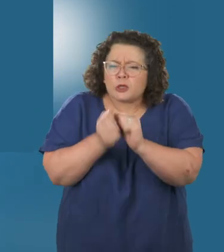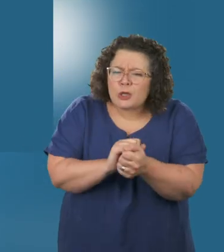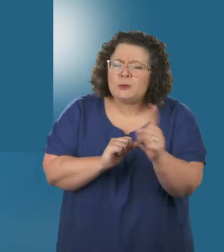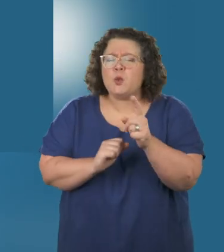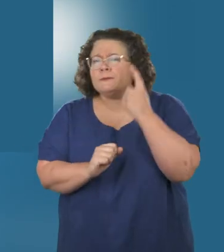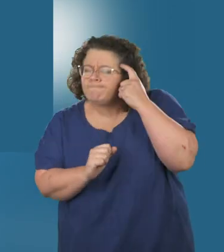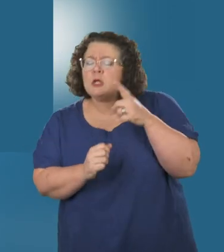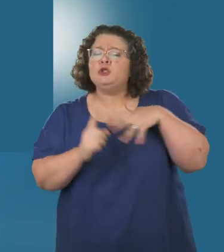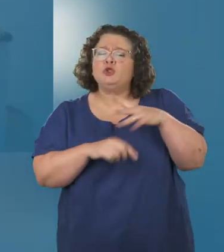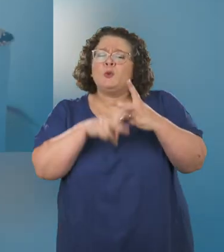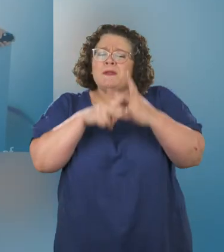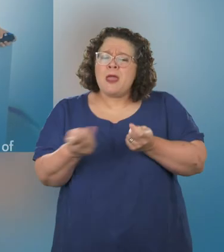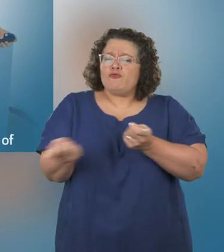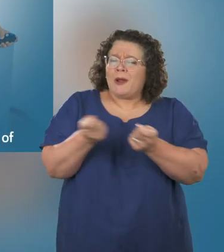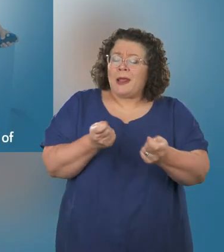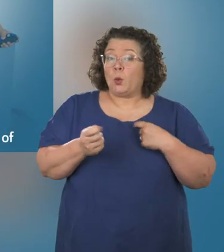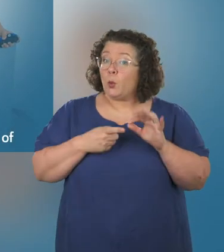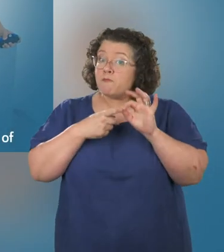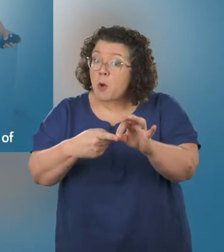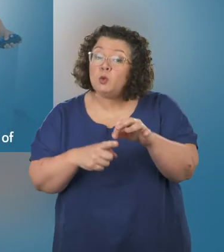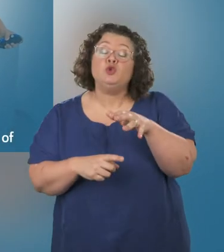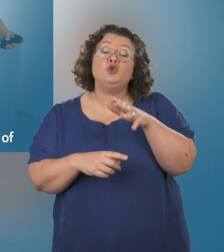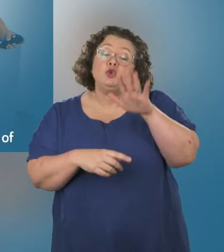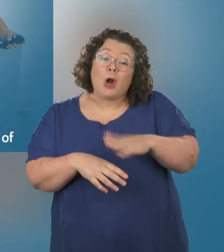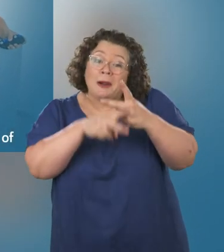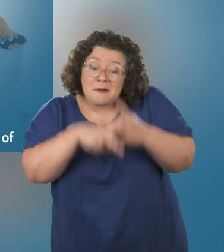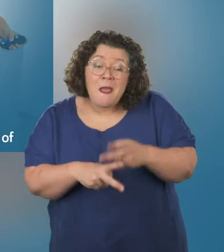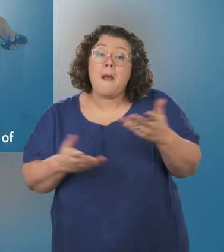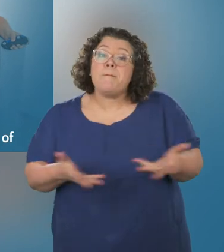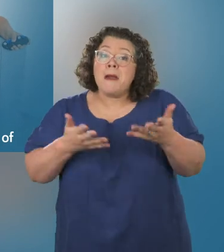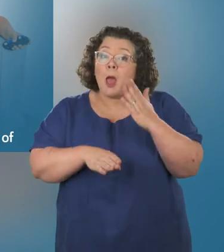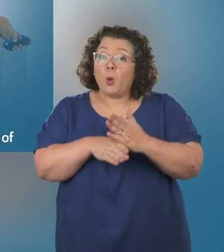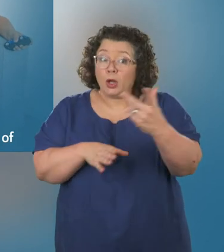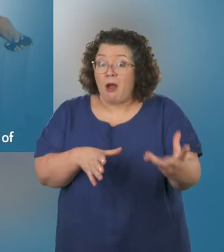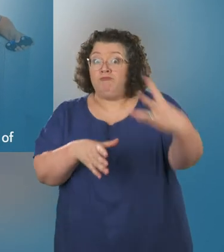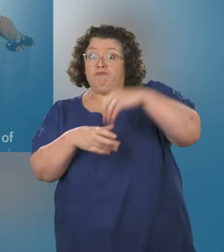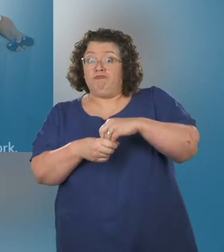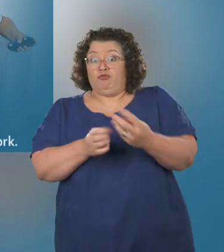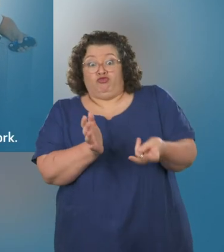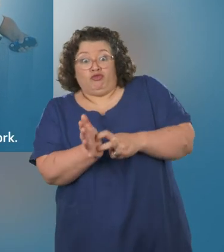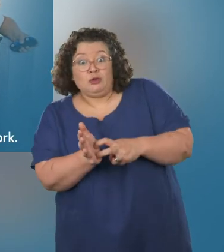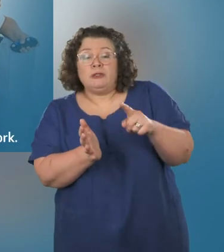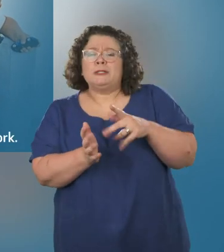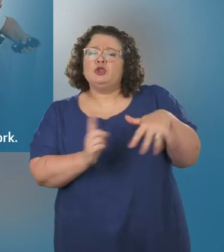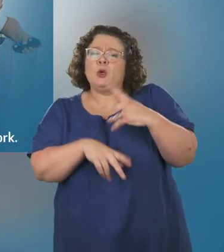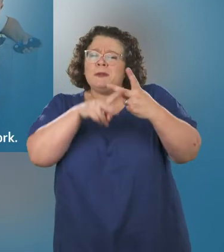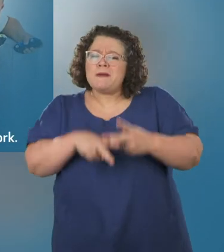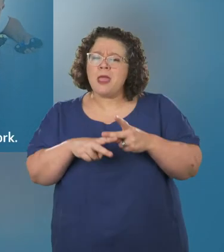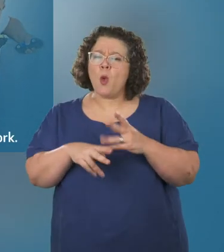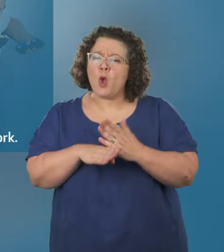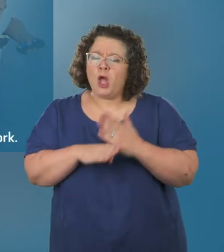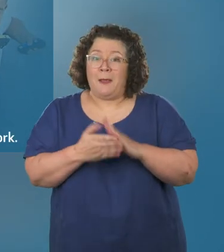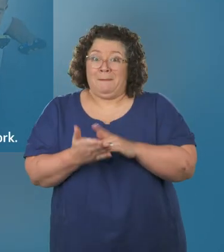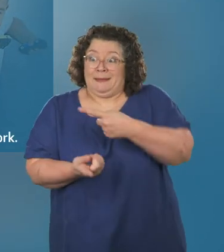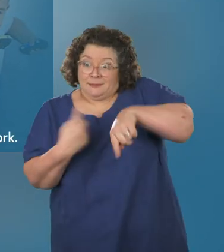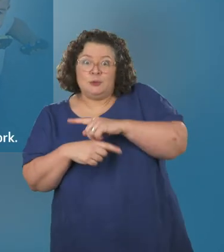other small changes to how social care is regulated, we are proposing that childcare and play workers be included with the meaning of social